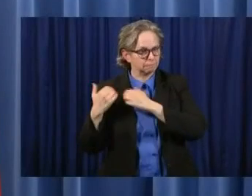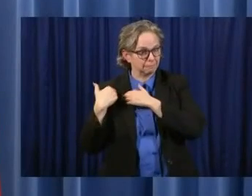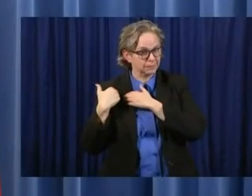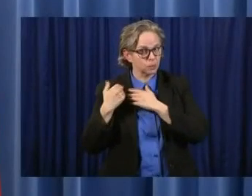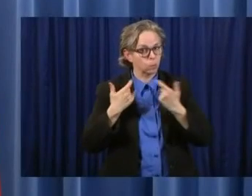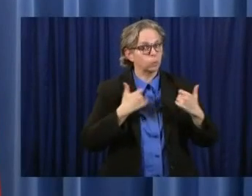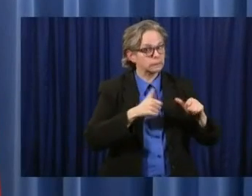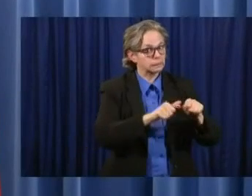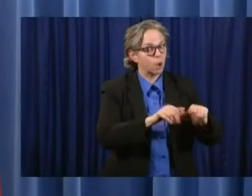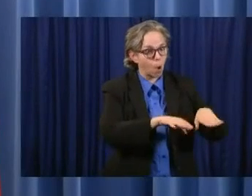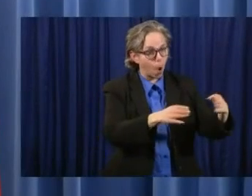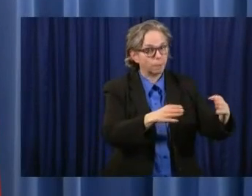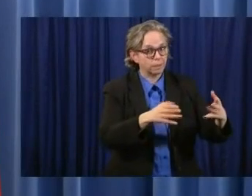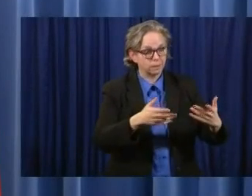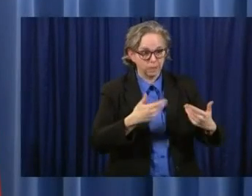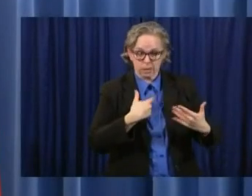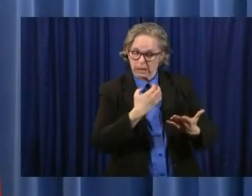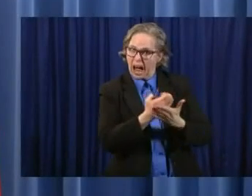get our economy moving again.